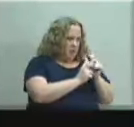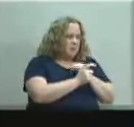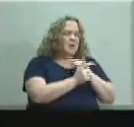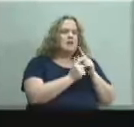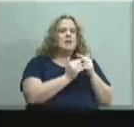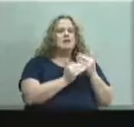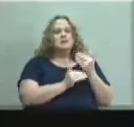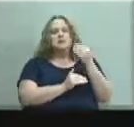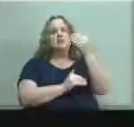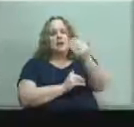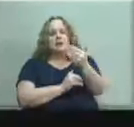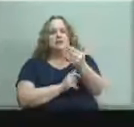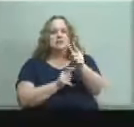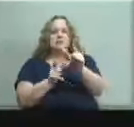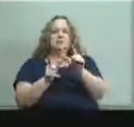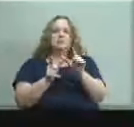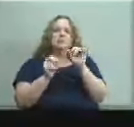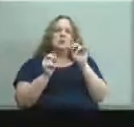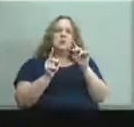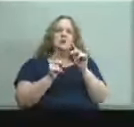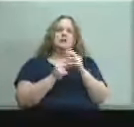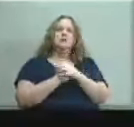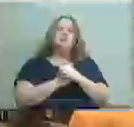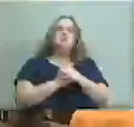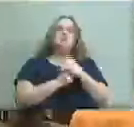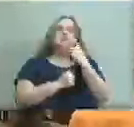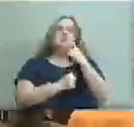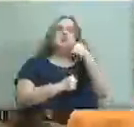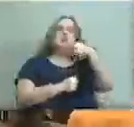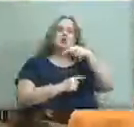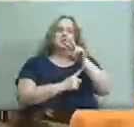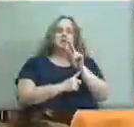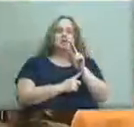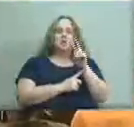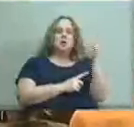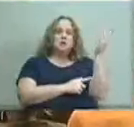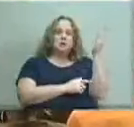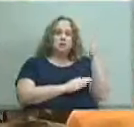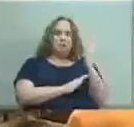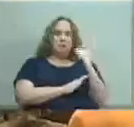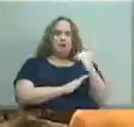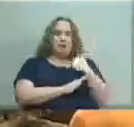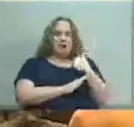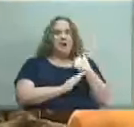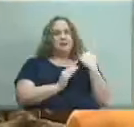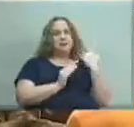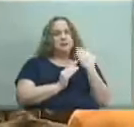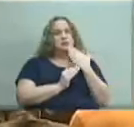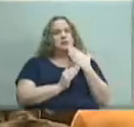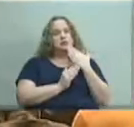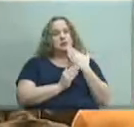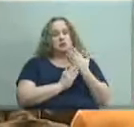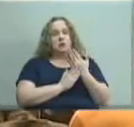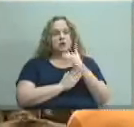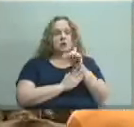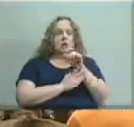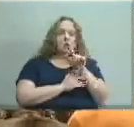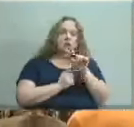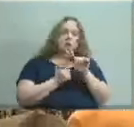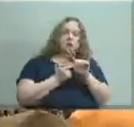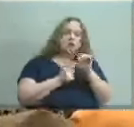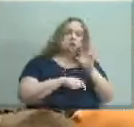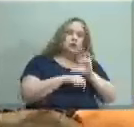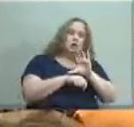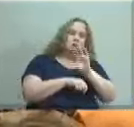okay thank you um on q2 the previous speaker raised fair questions about church and state dr hardens is